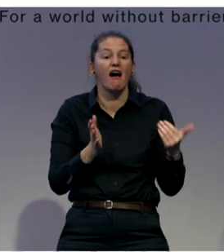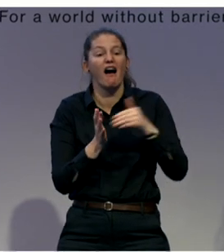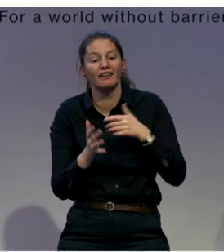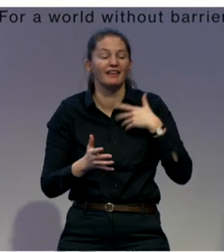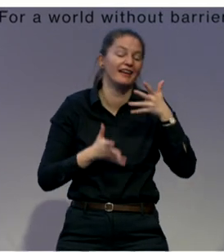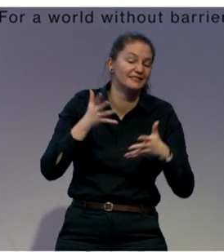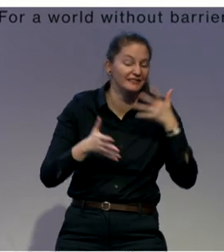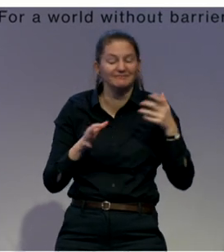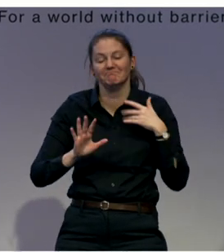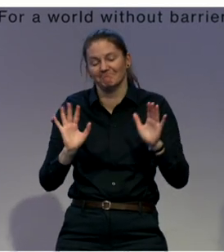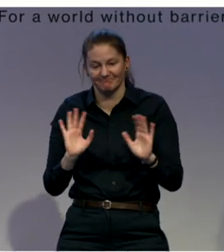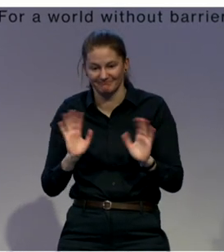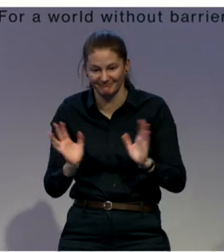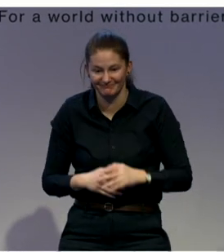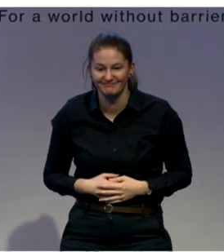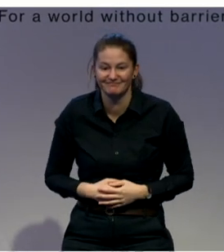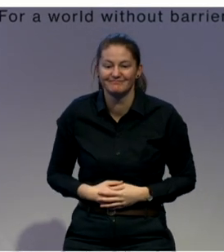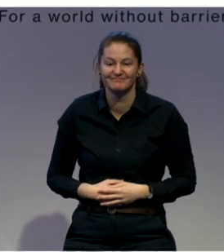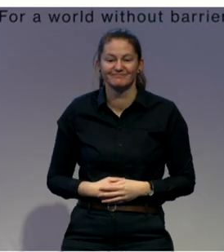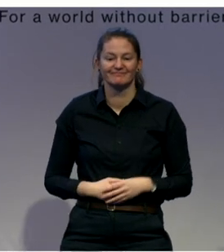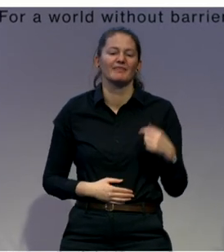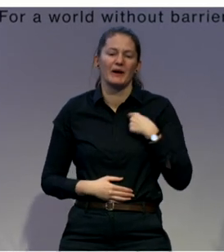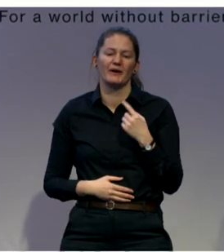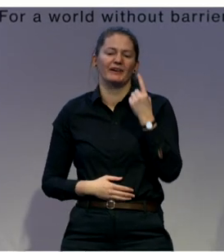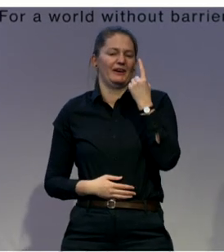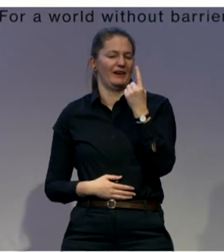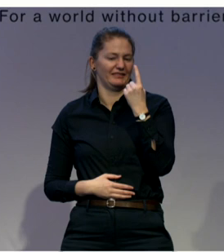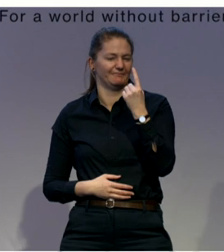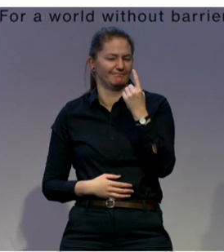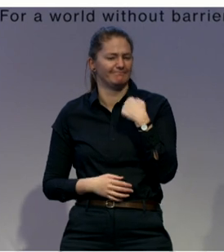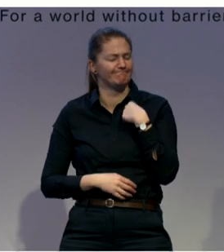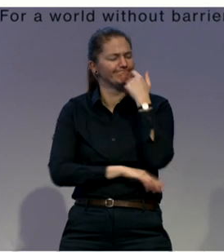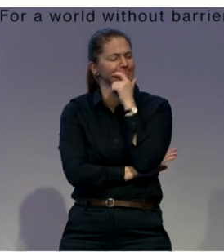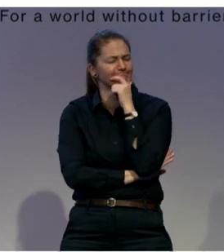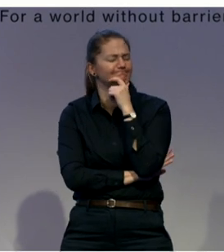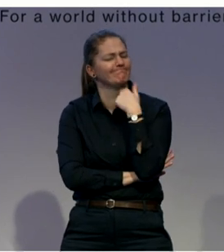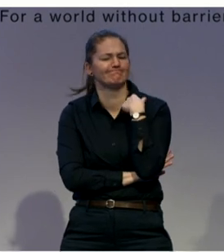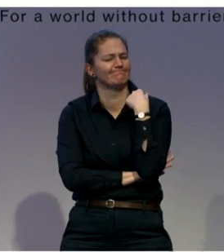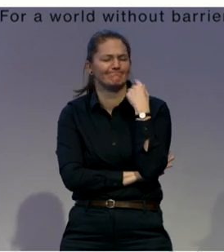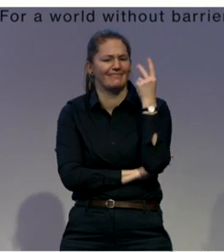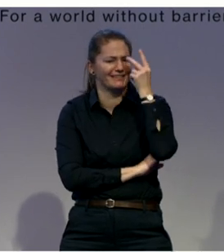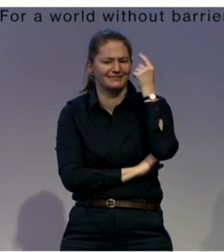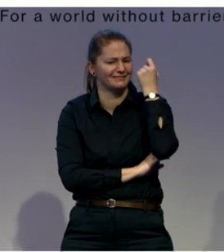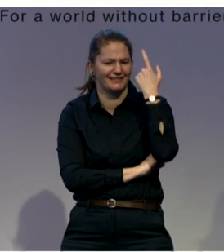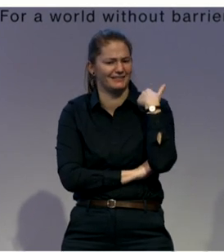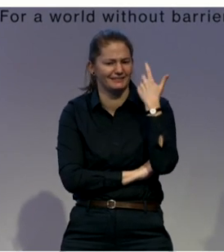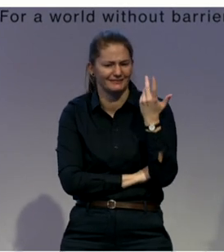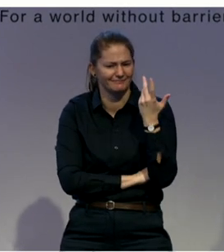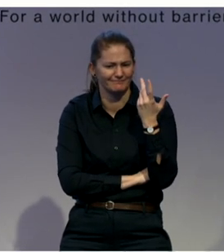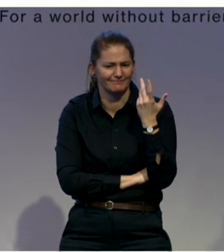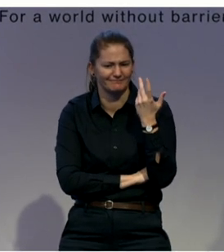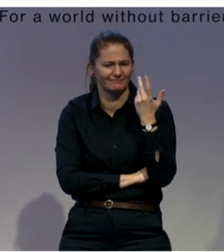met today these young people, self-advocates from Lumos, who presented and performed